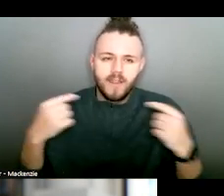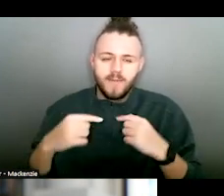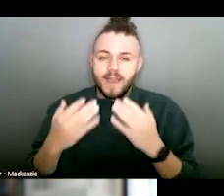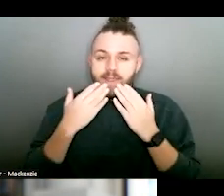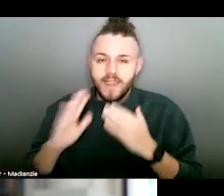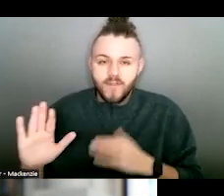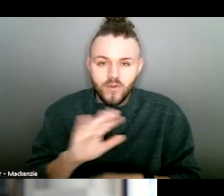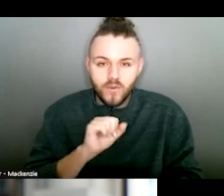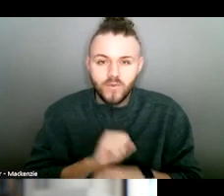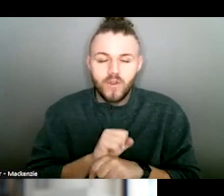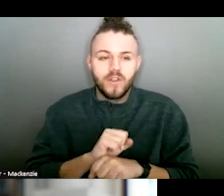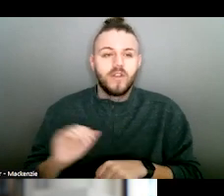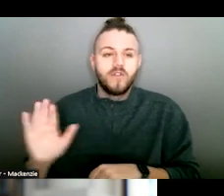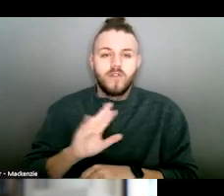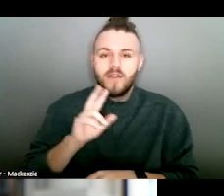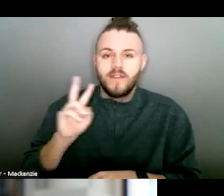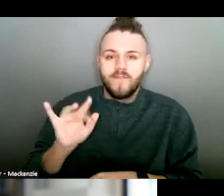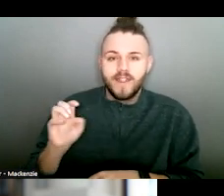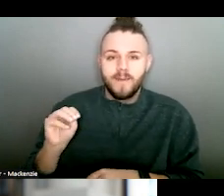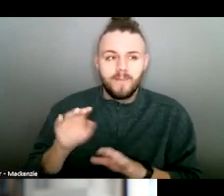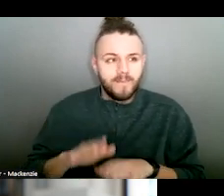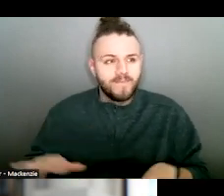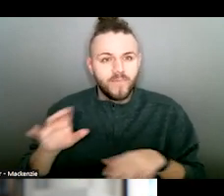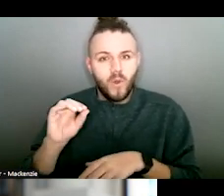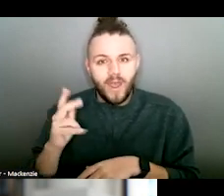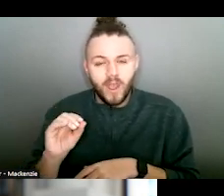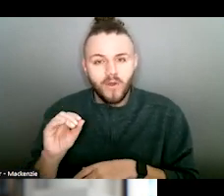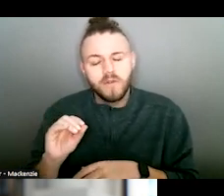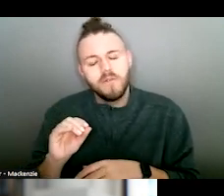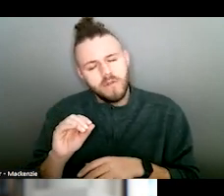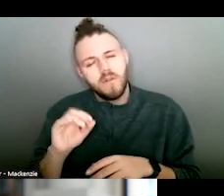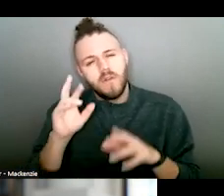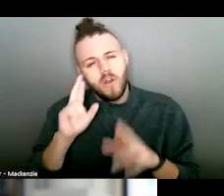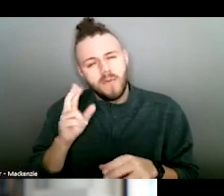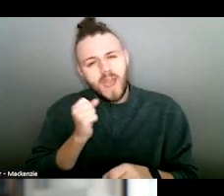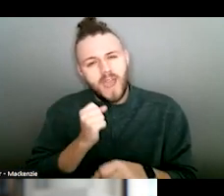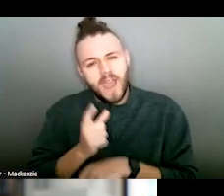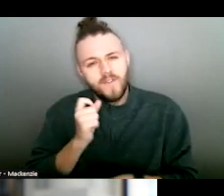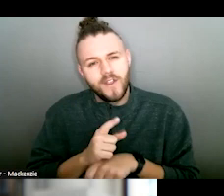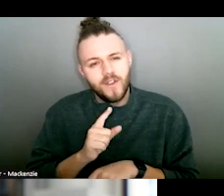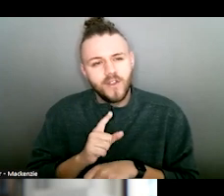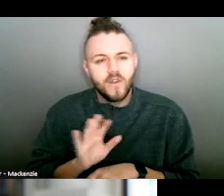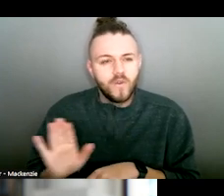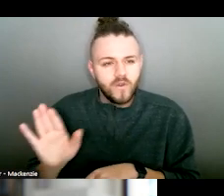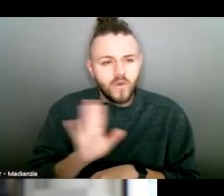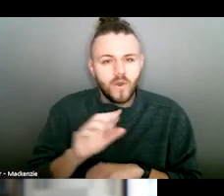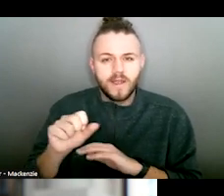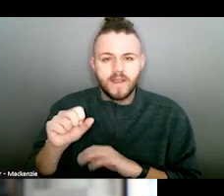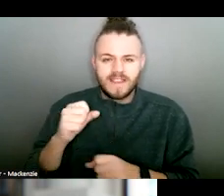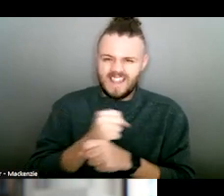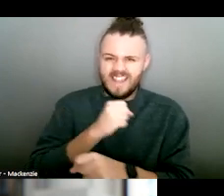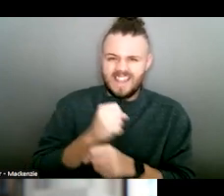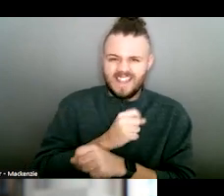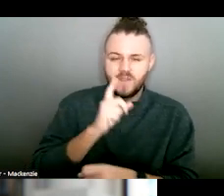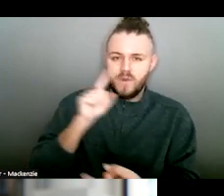today. Thank you for your work. Thank you for your work on behalf of victims throughout the state of Ohio, and let's hope that each year your